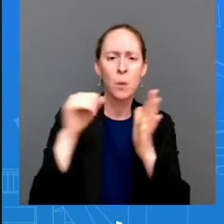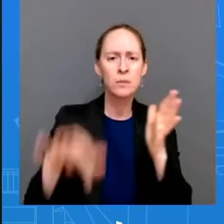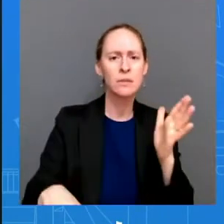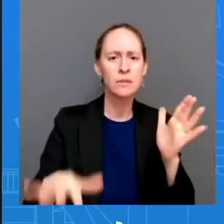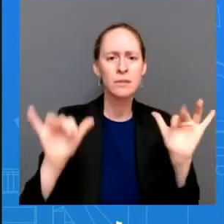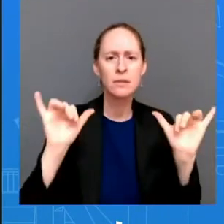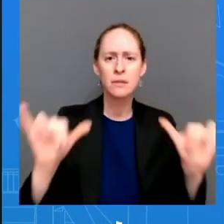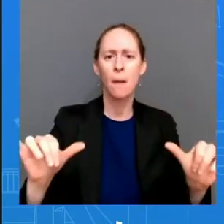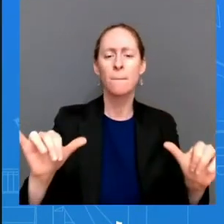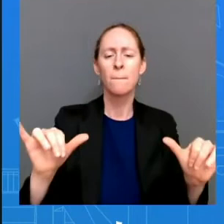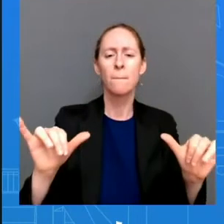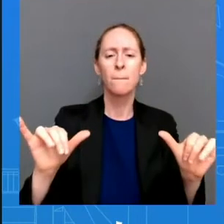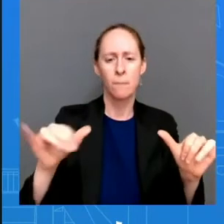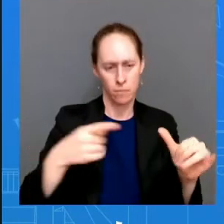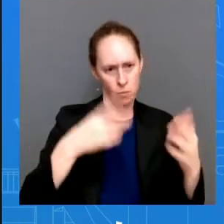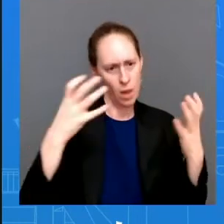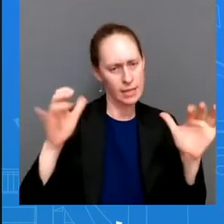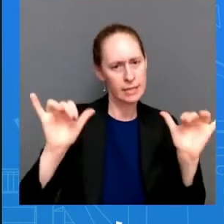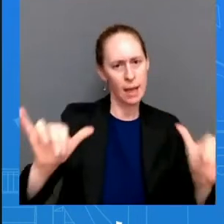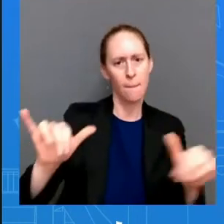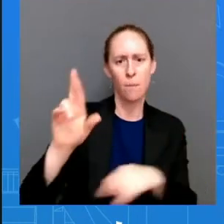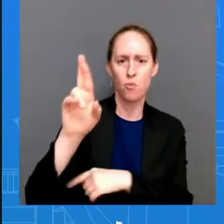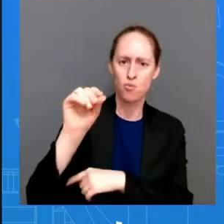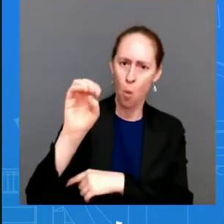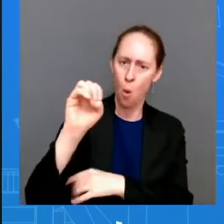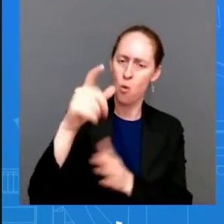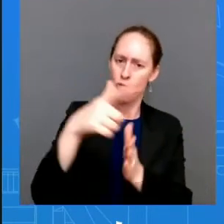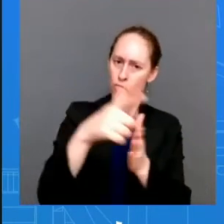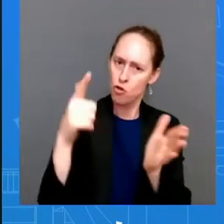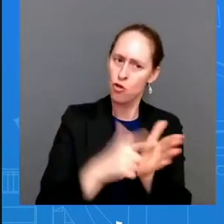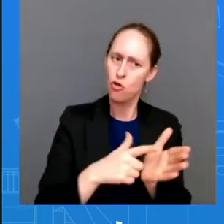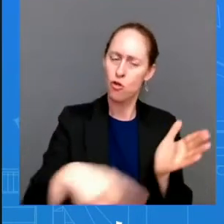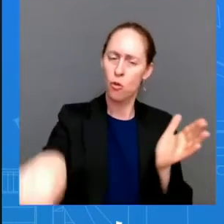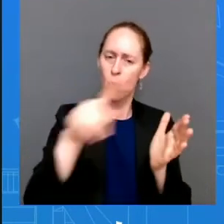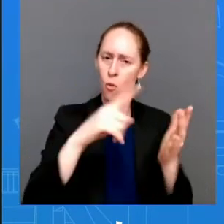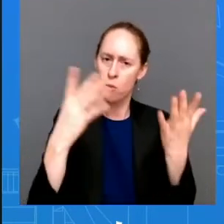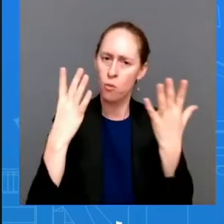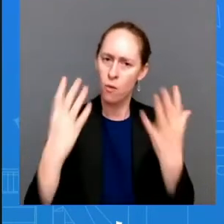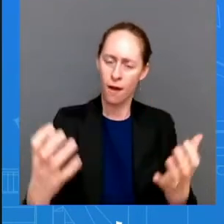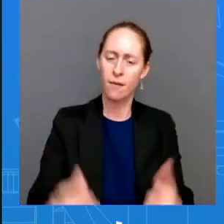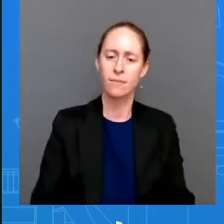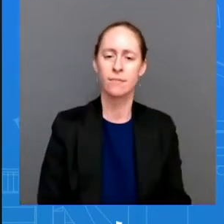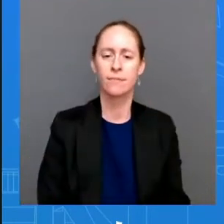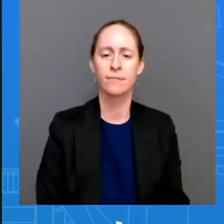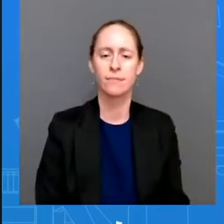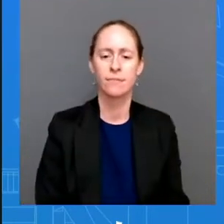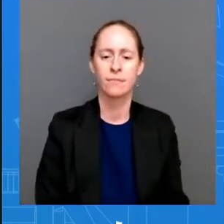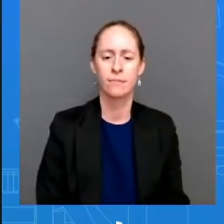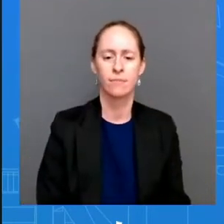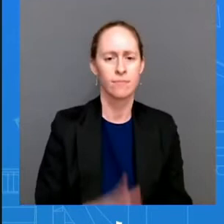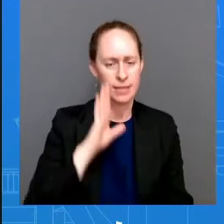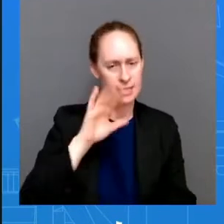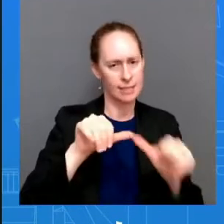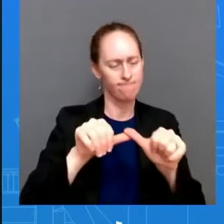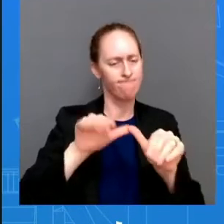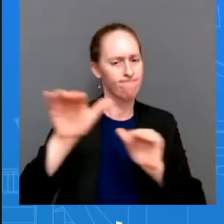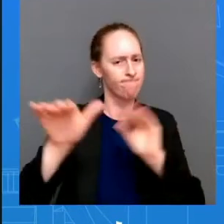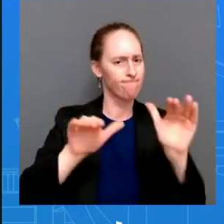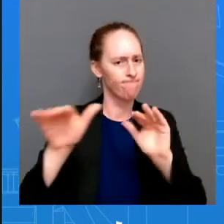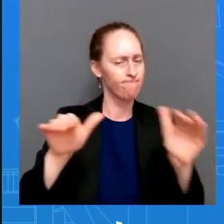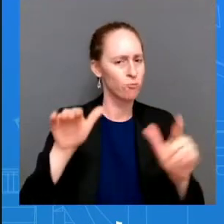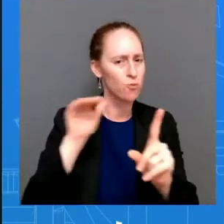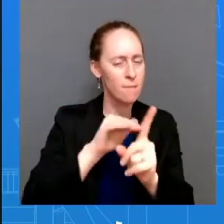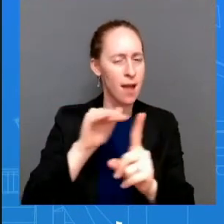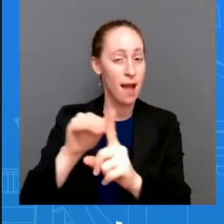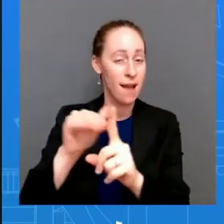people have to make their voices heard and we uh we are going to we're going to continue to call on them to do that okay thanks kareen uh two quick